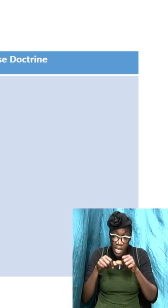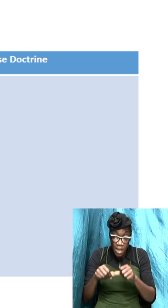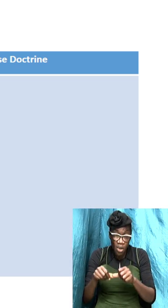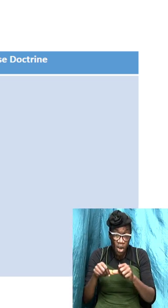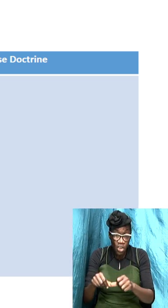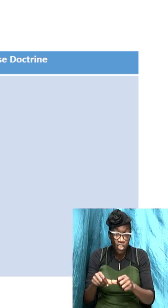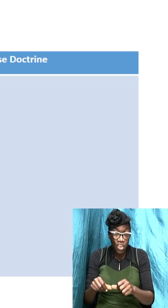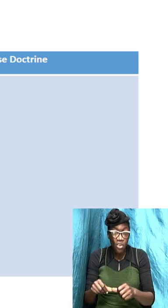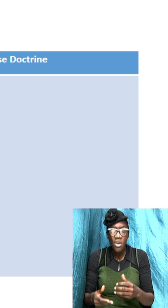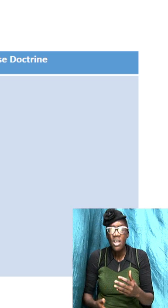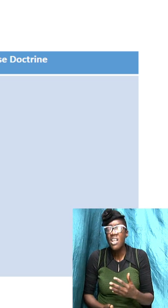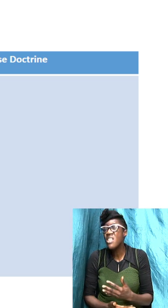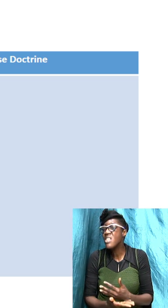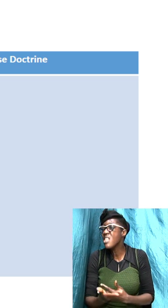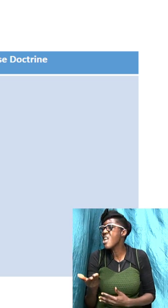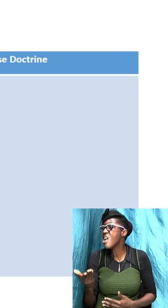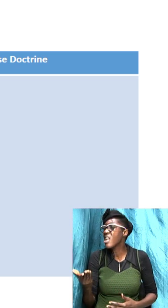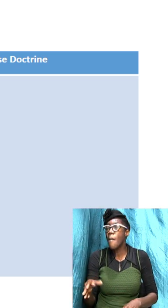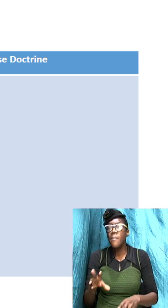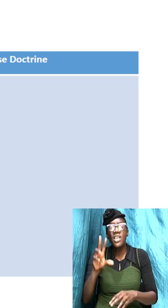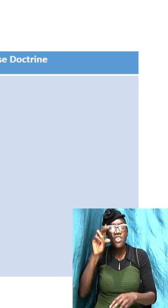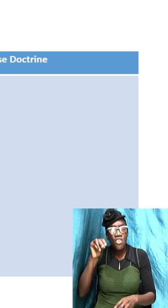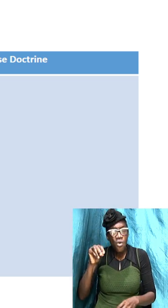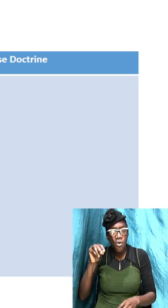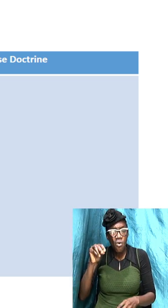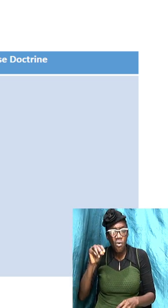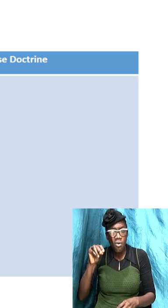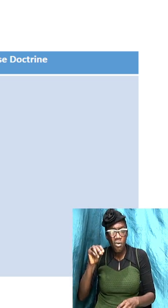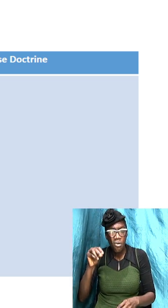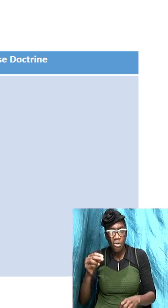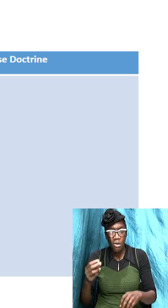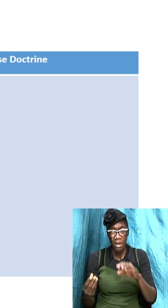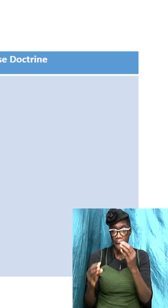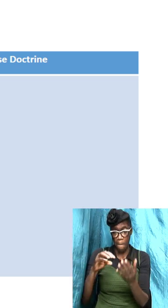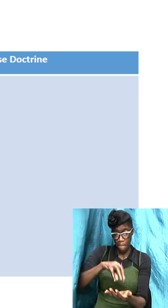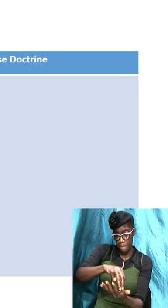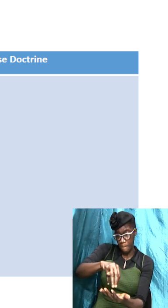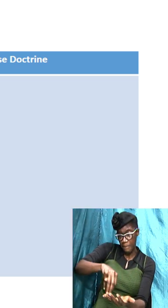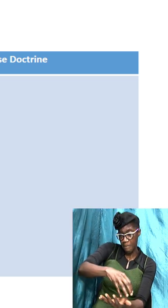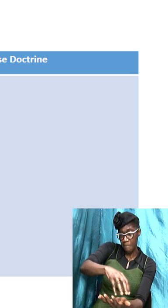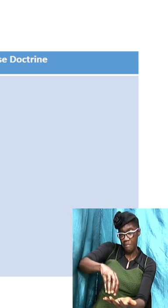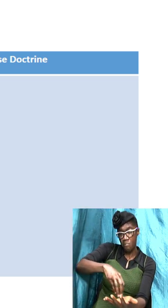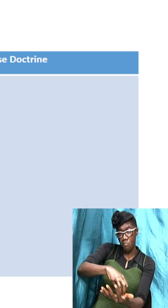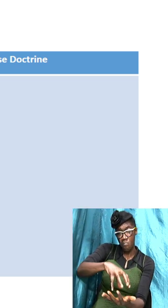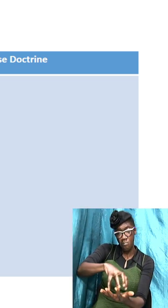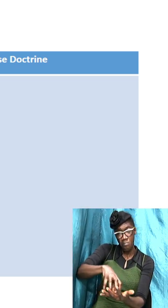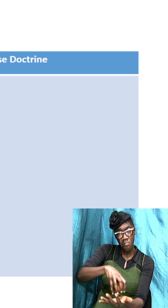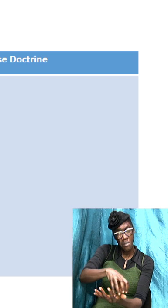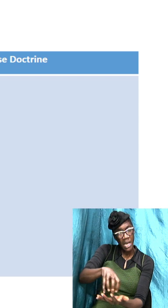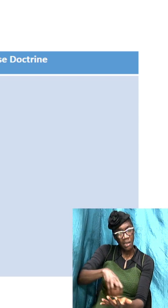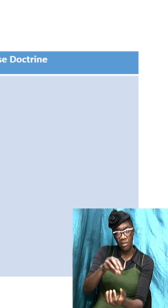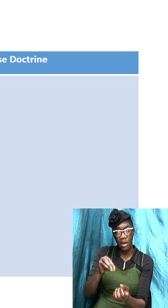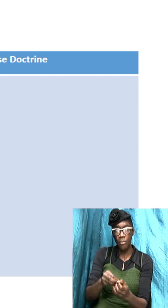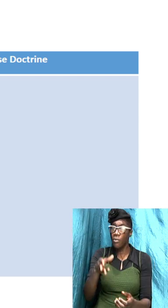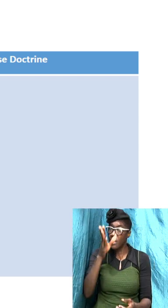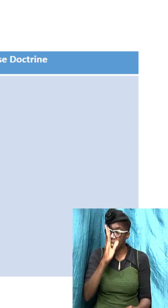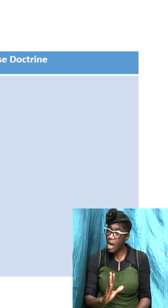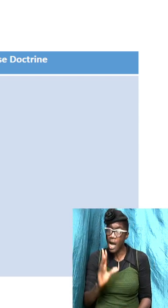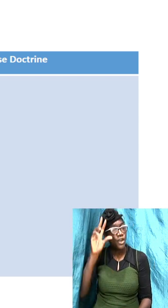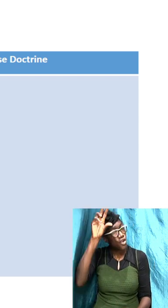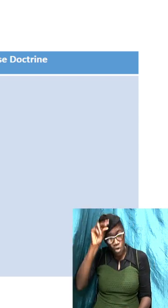can be no contradiction in God but your people say the Bible contradict the Bible cannot contradict